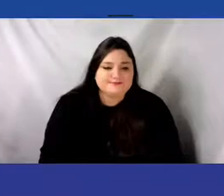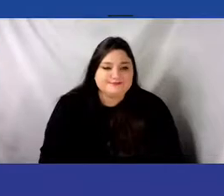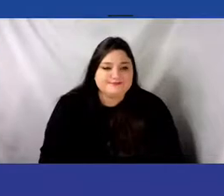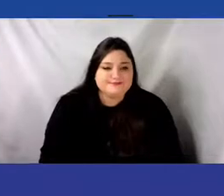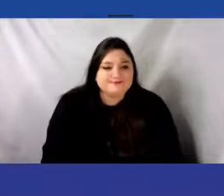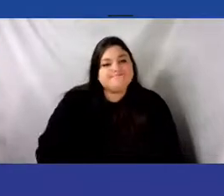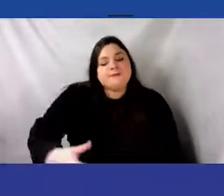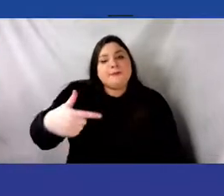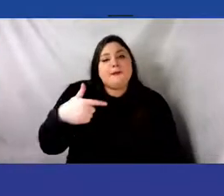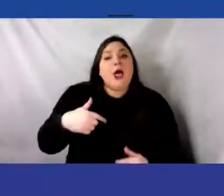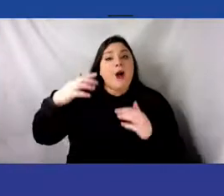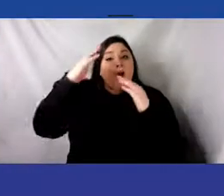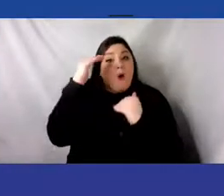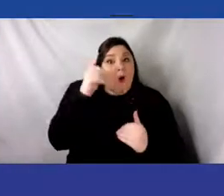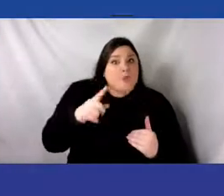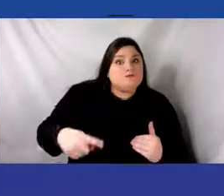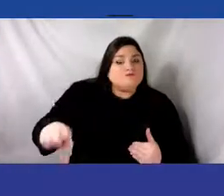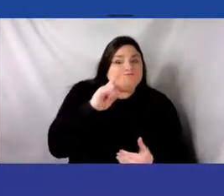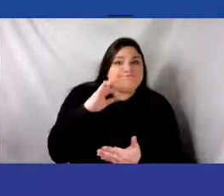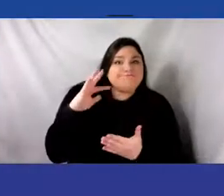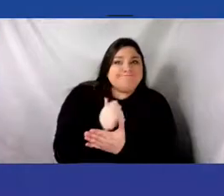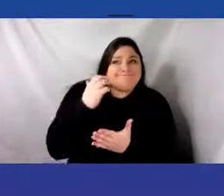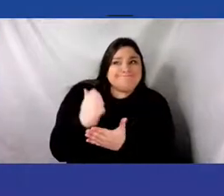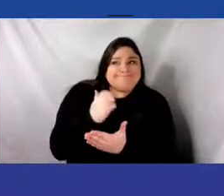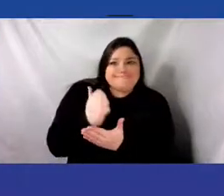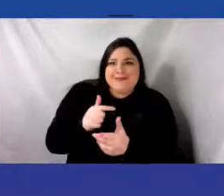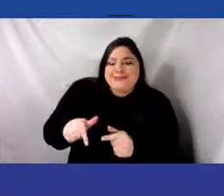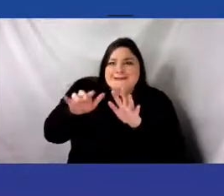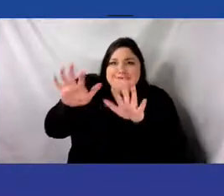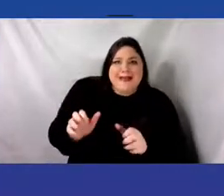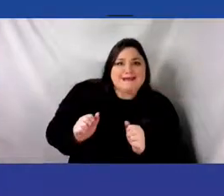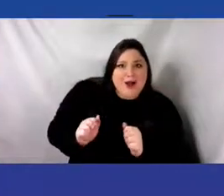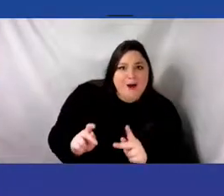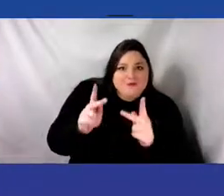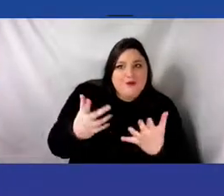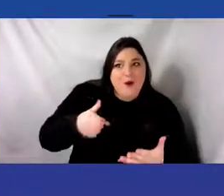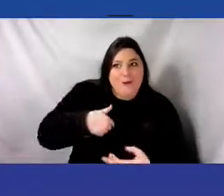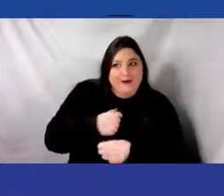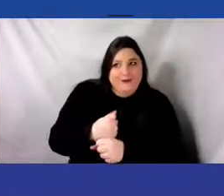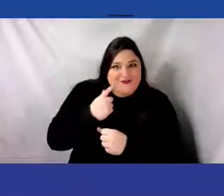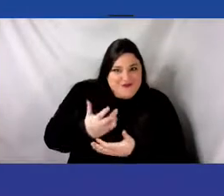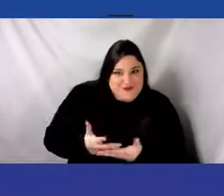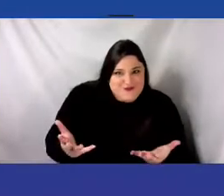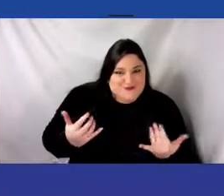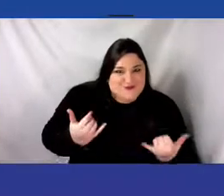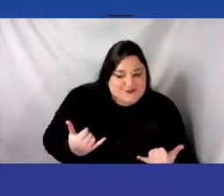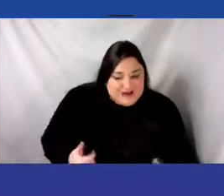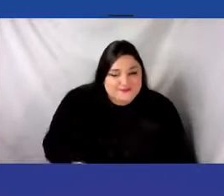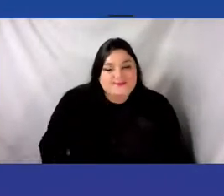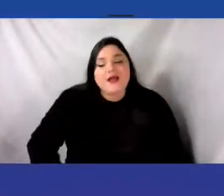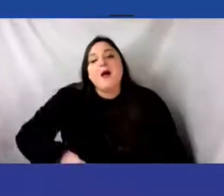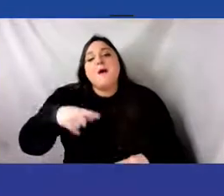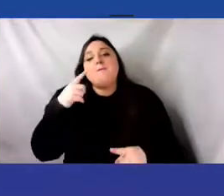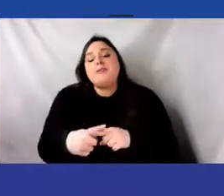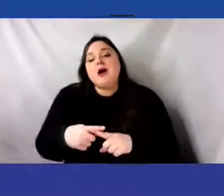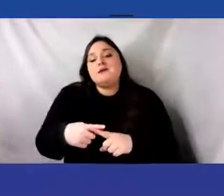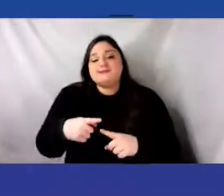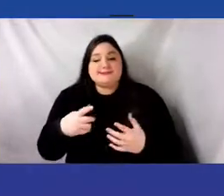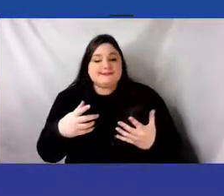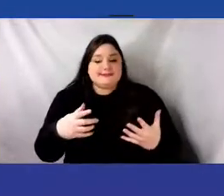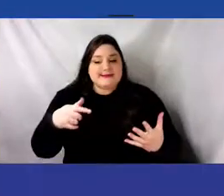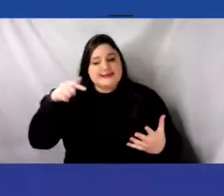amazing opportunity that we're very fortunate to be able to do here also as a forum by which all of us can